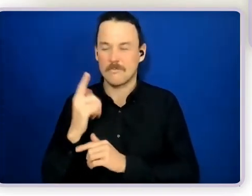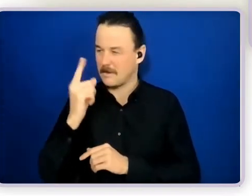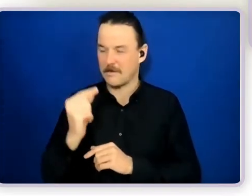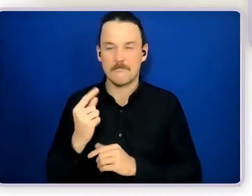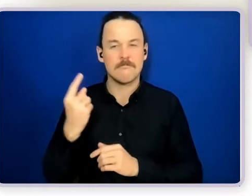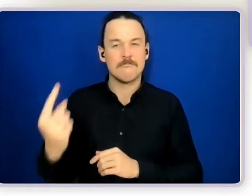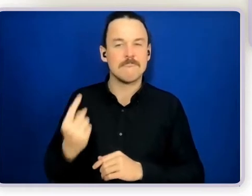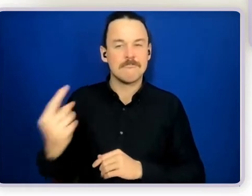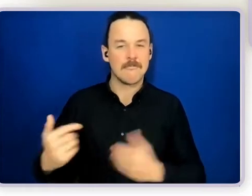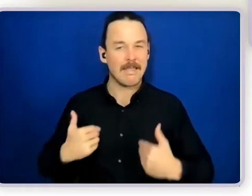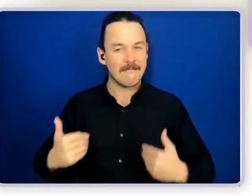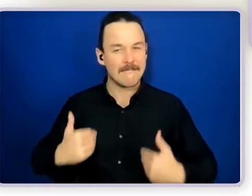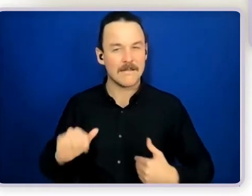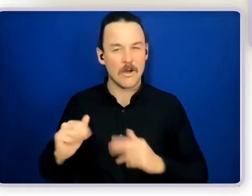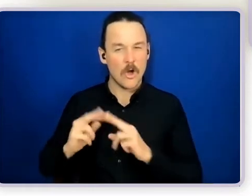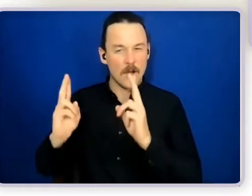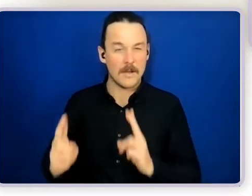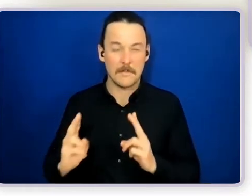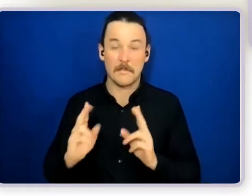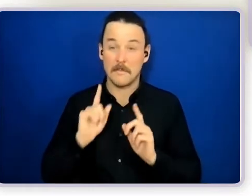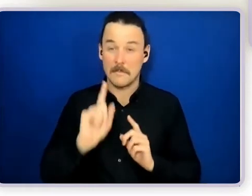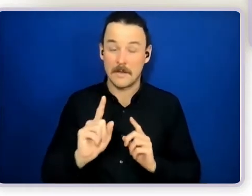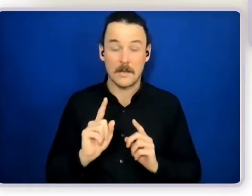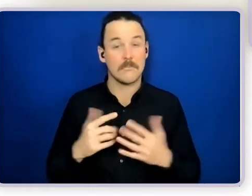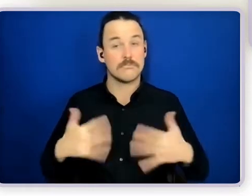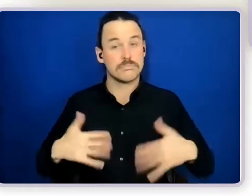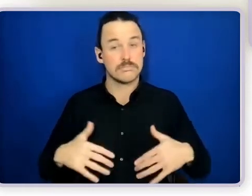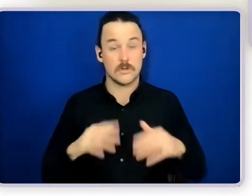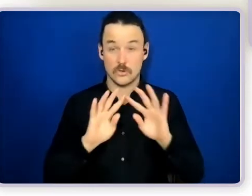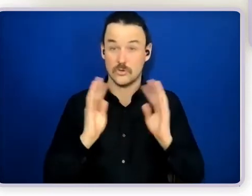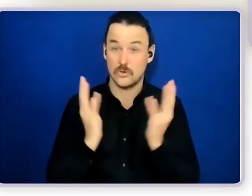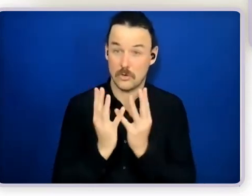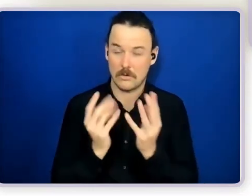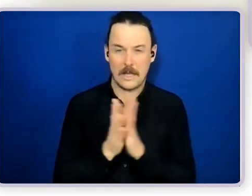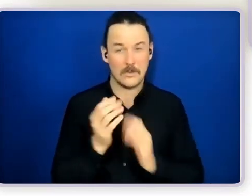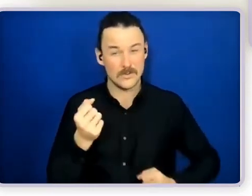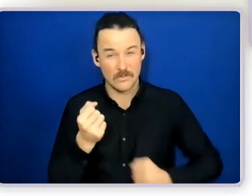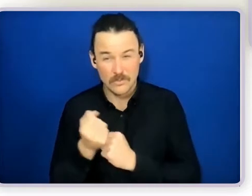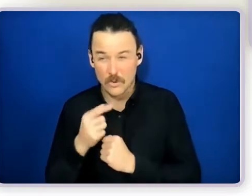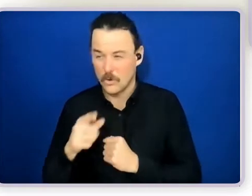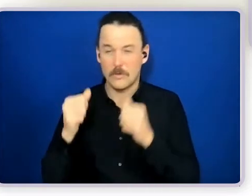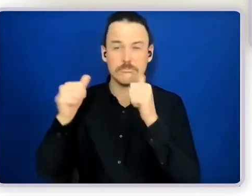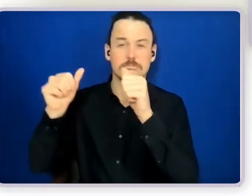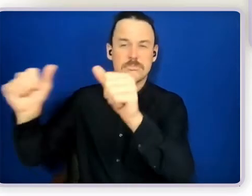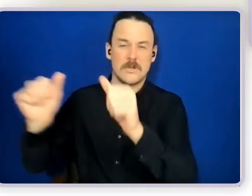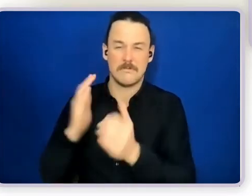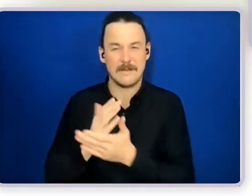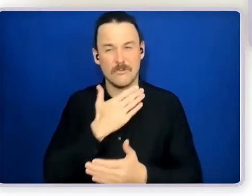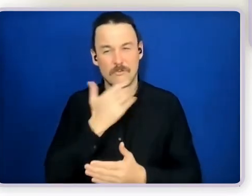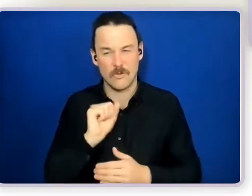circle came together to support her to do that, her and her family. So it's a beautiful read, if you get a chance to do that.